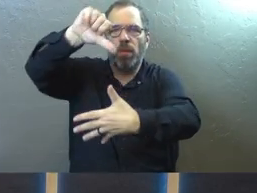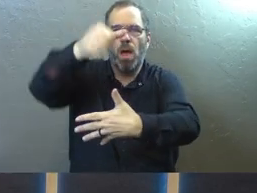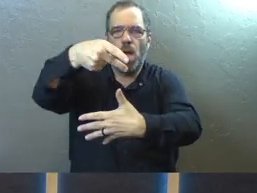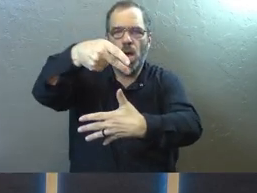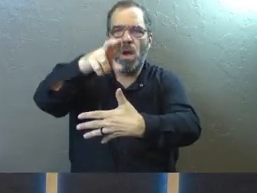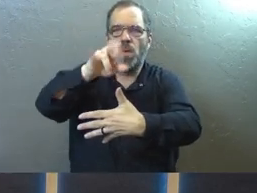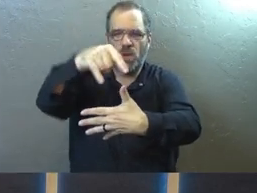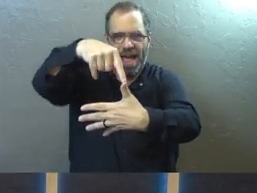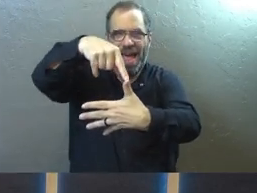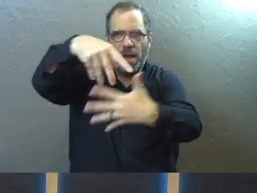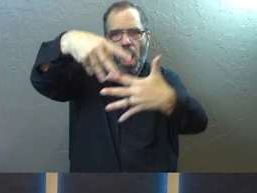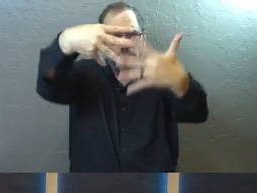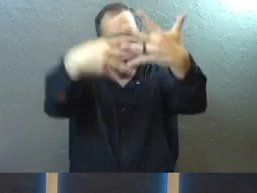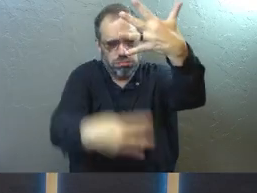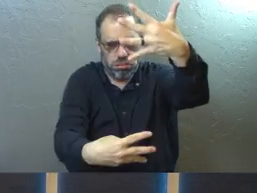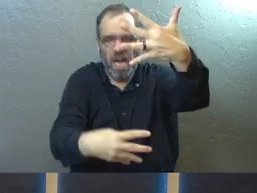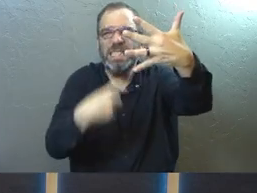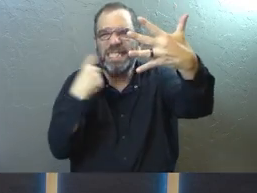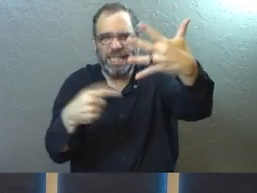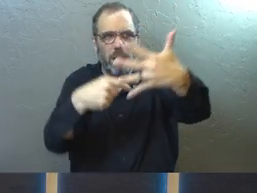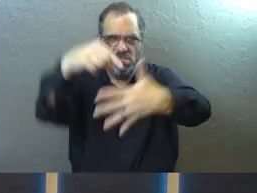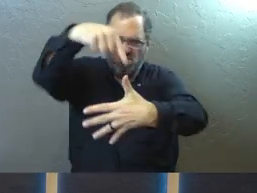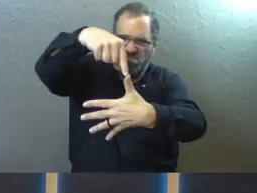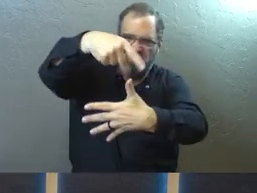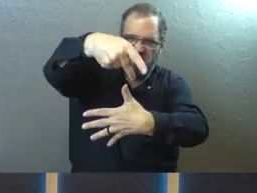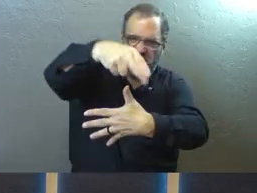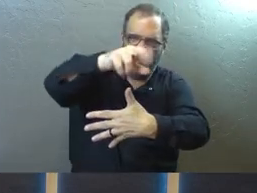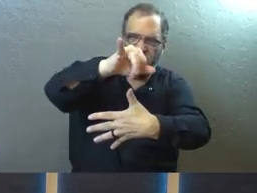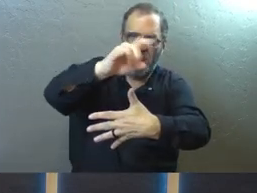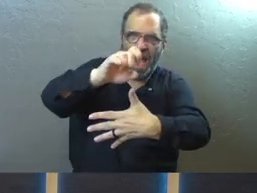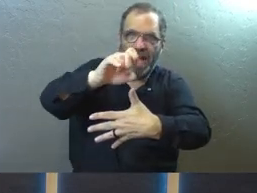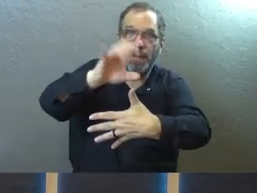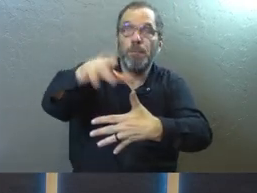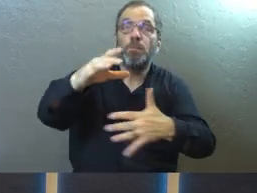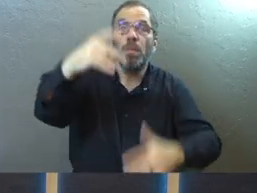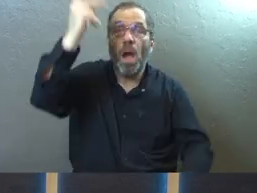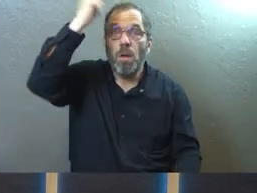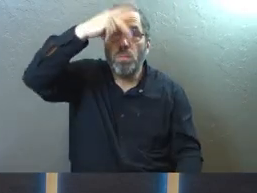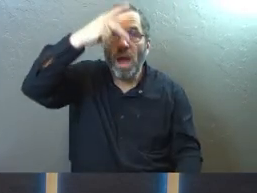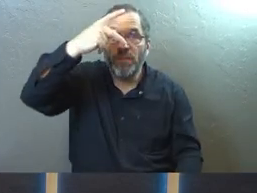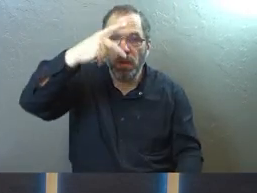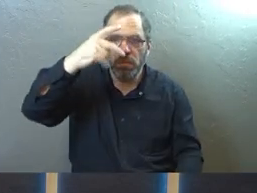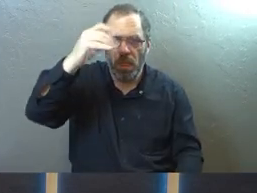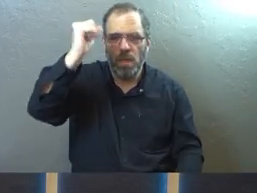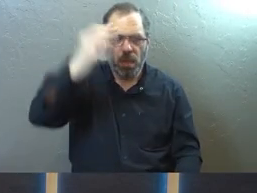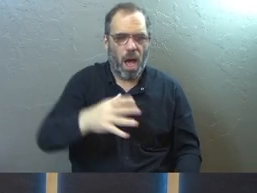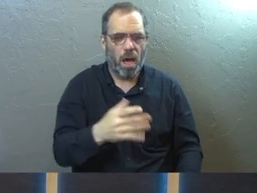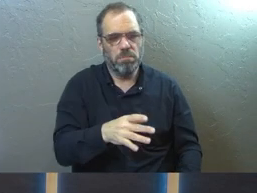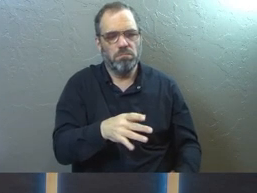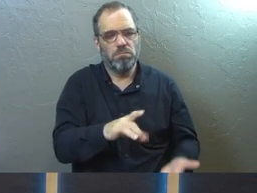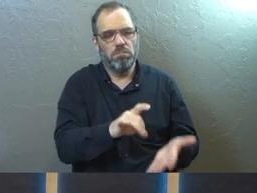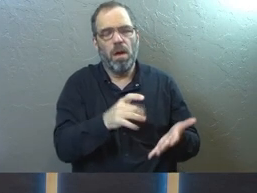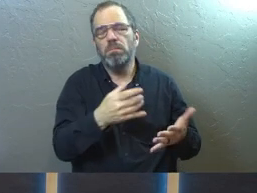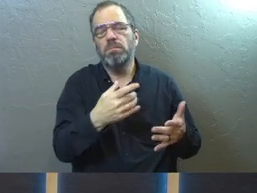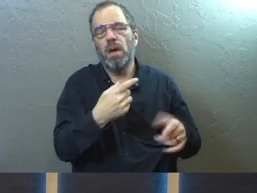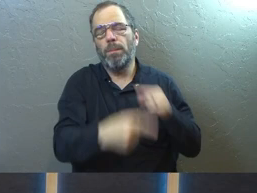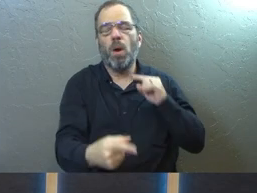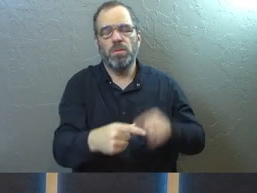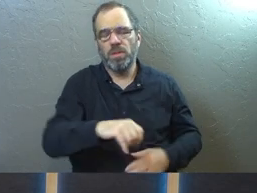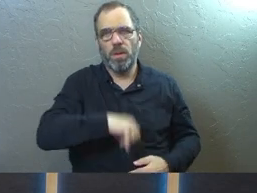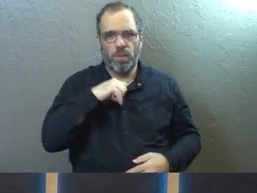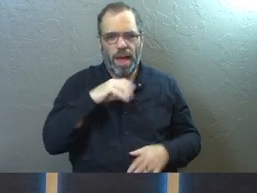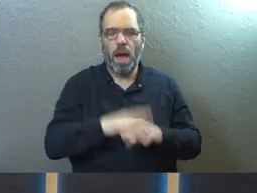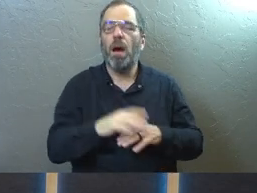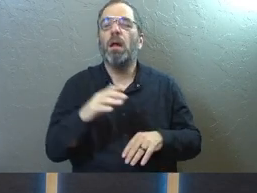Lurking behind all the pain. More scripture for you out of Proverbs. God opposes the proud. Proverbs 11,